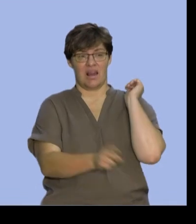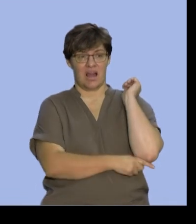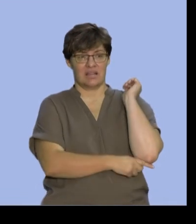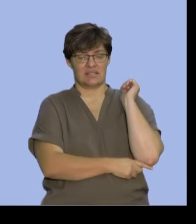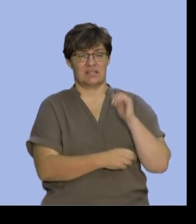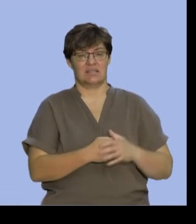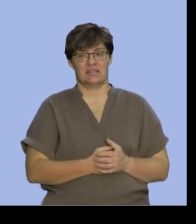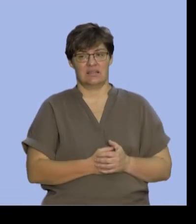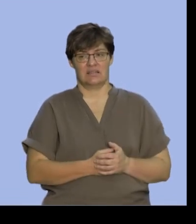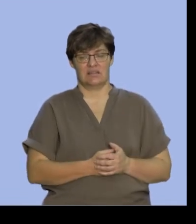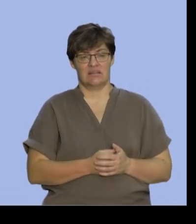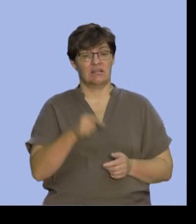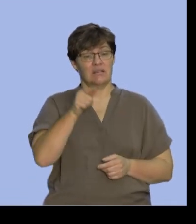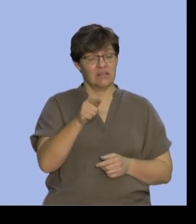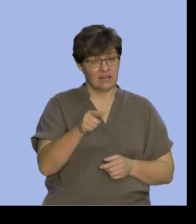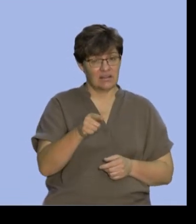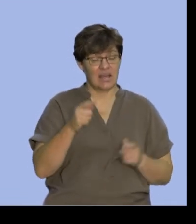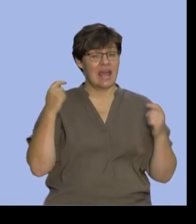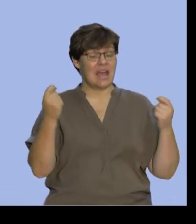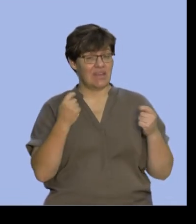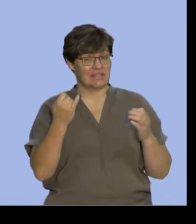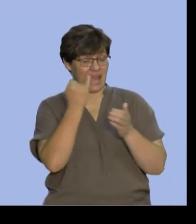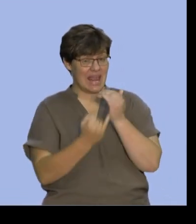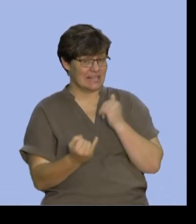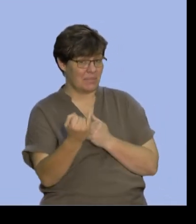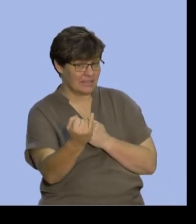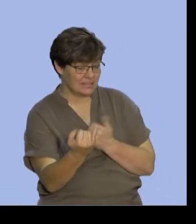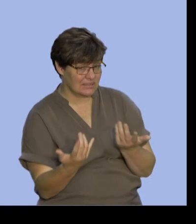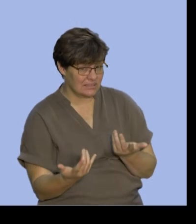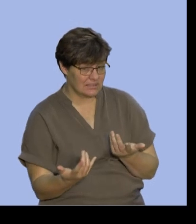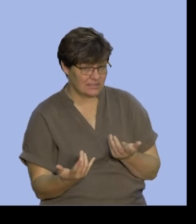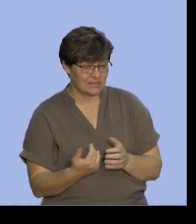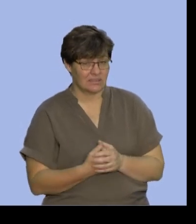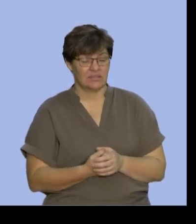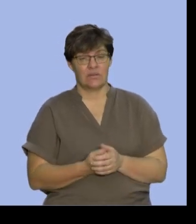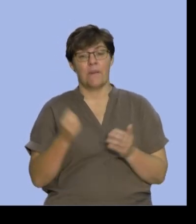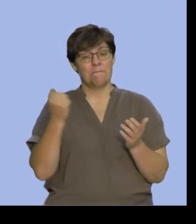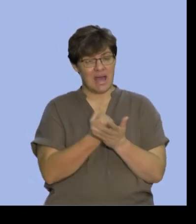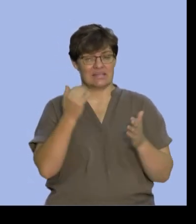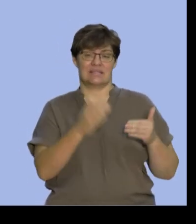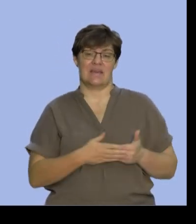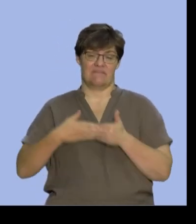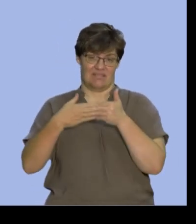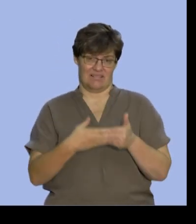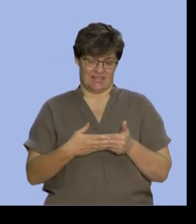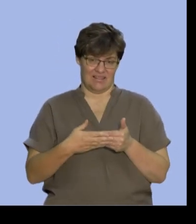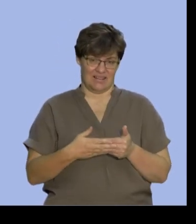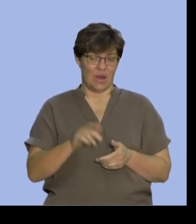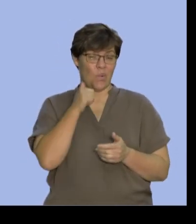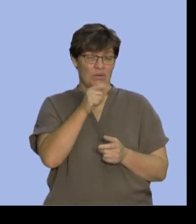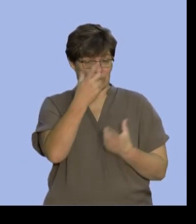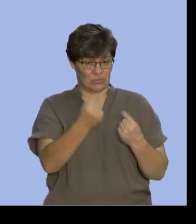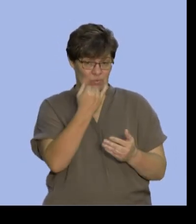ourselves is are these events independent and we have to be careful when we're doing this independent